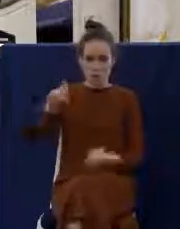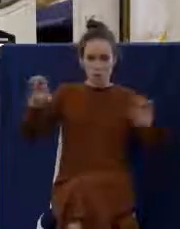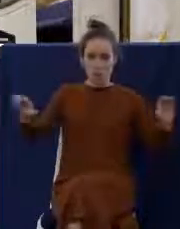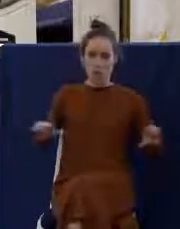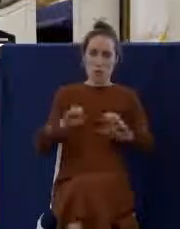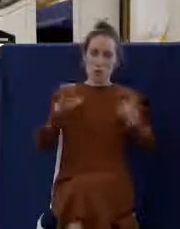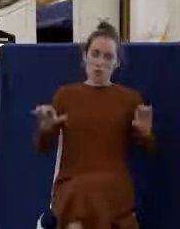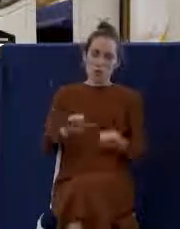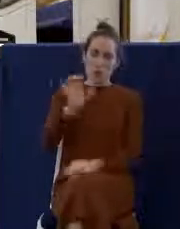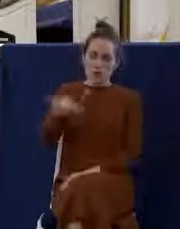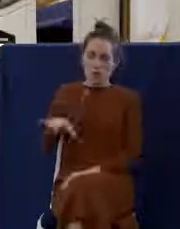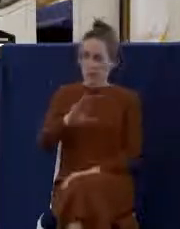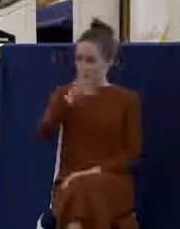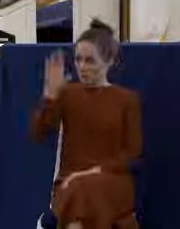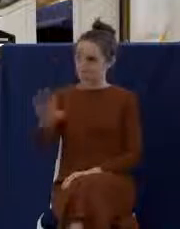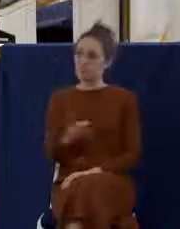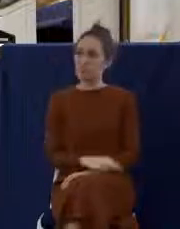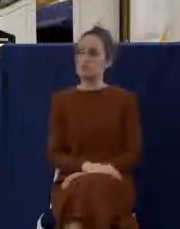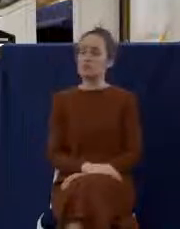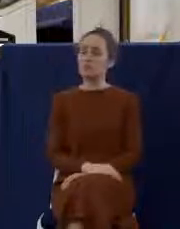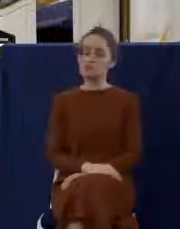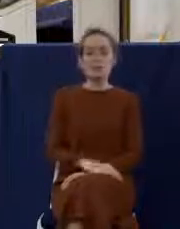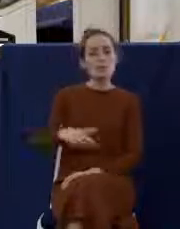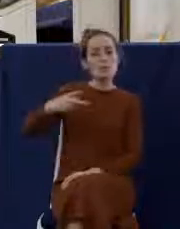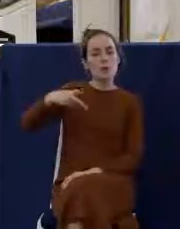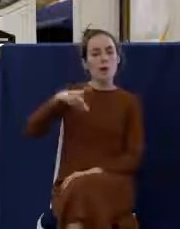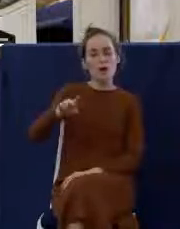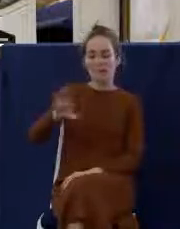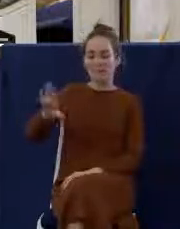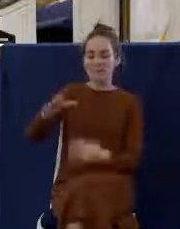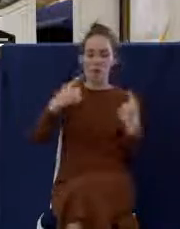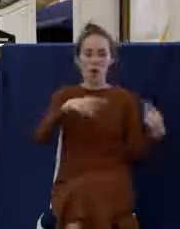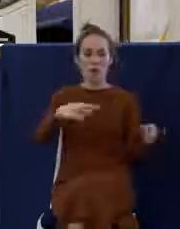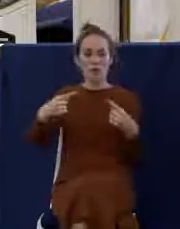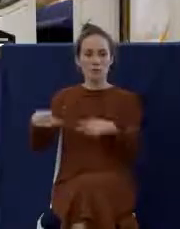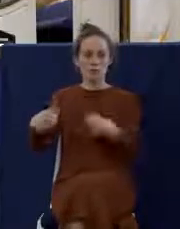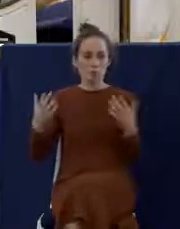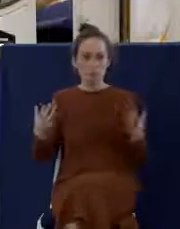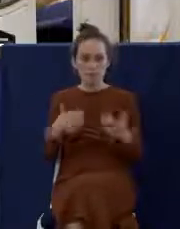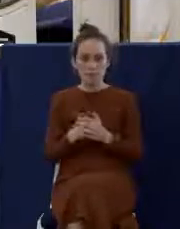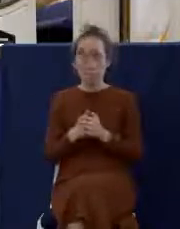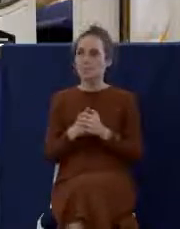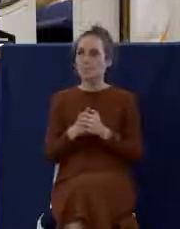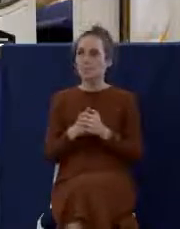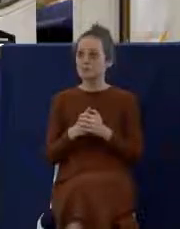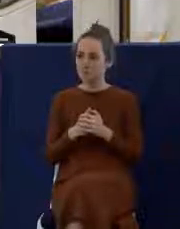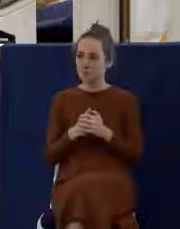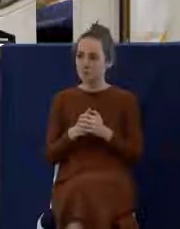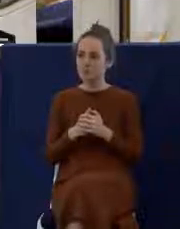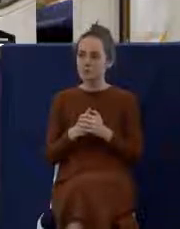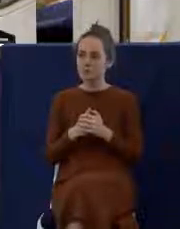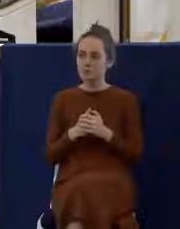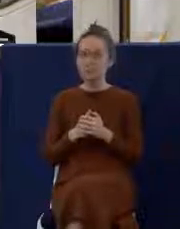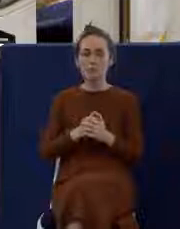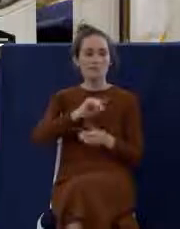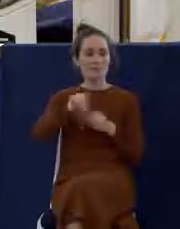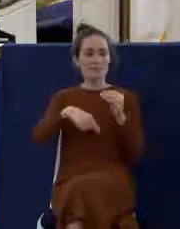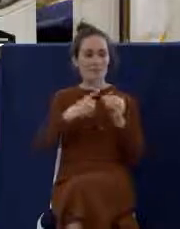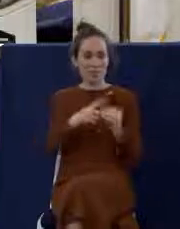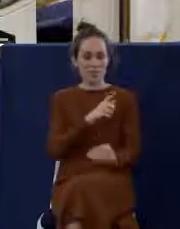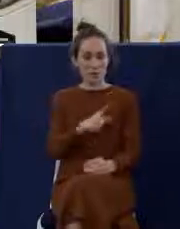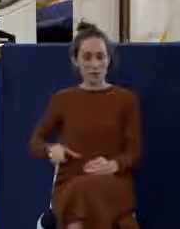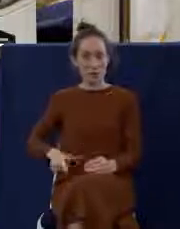do. And what was the argument that Paul uses to tell them, don't ever do that? He uses the argument about the Lord's Supper.